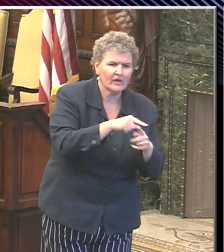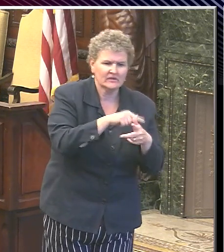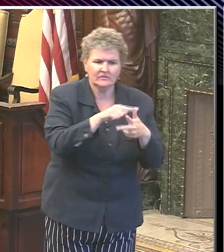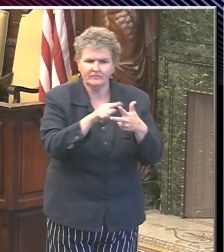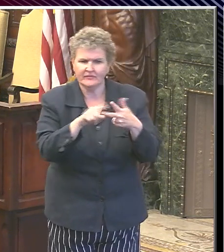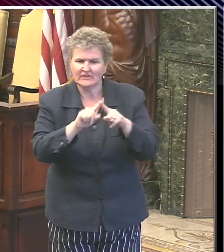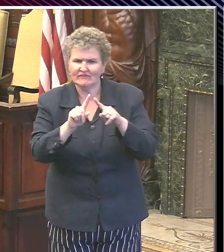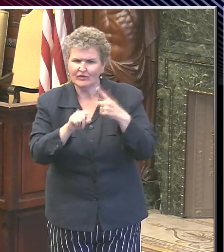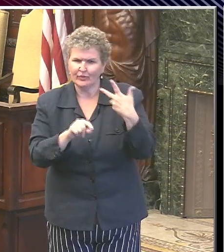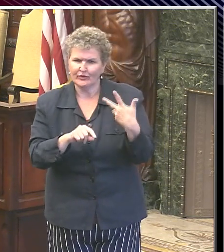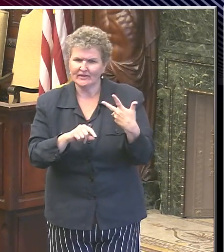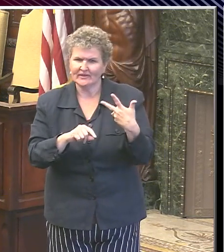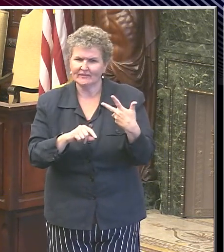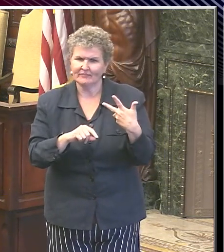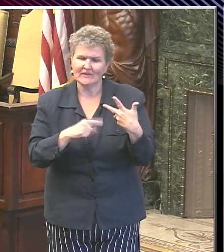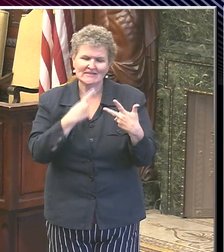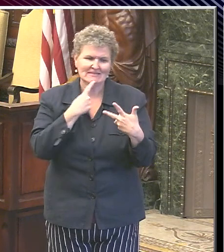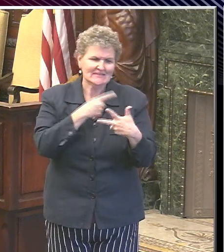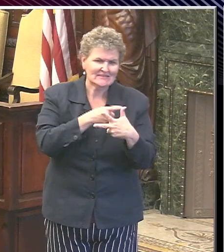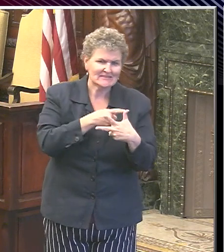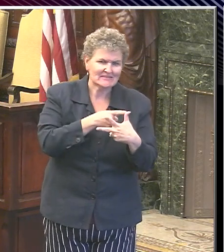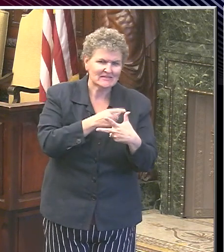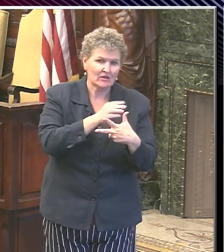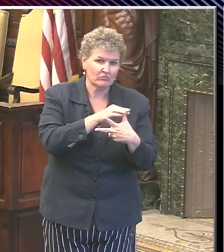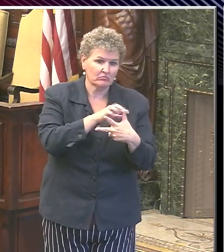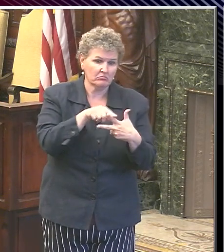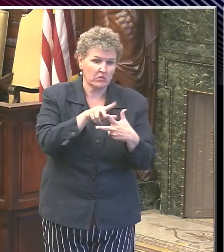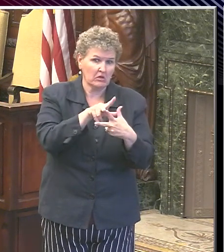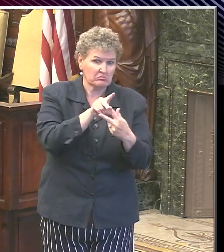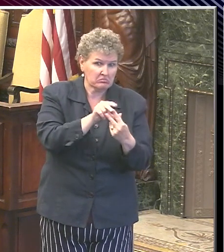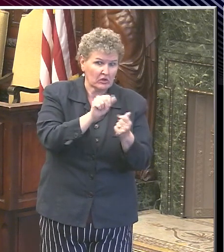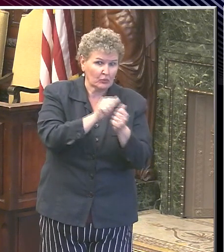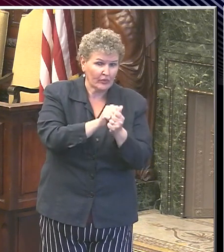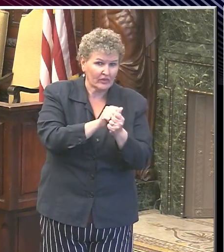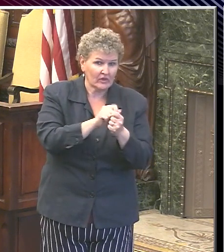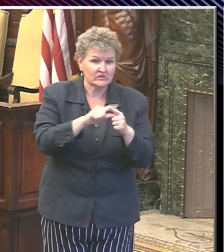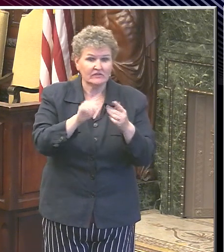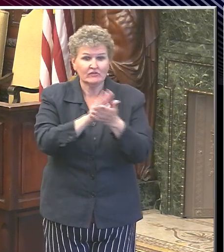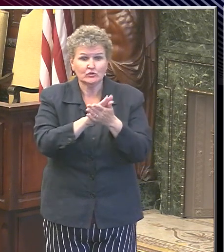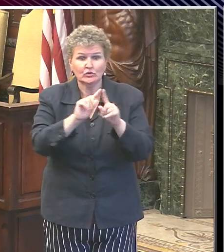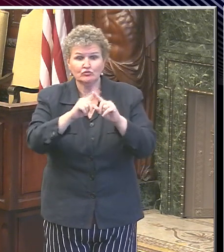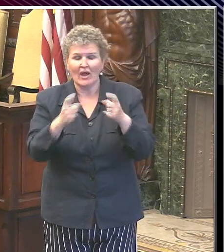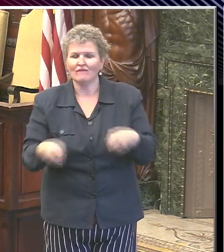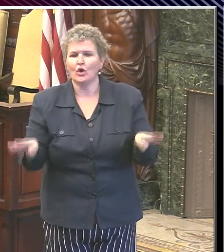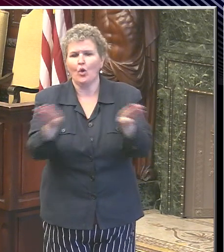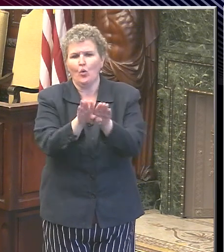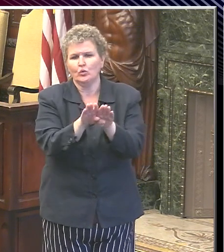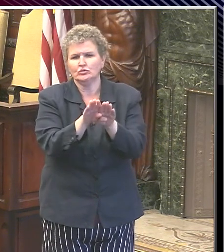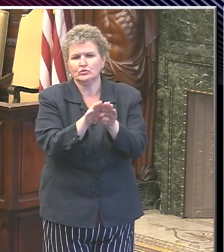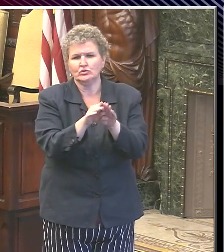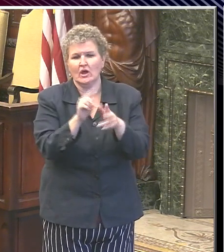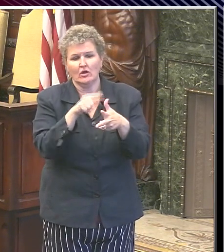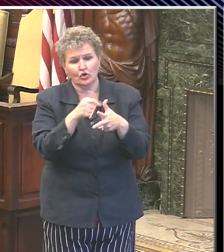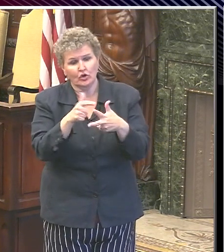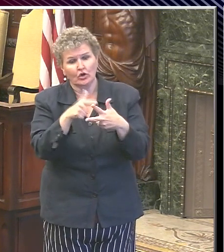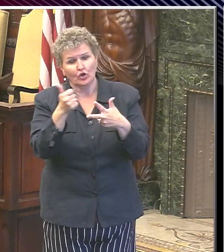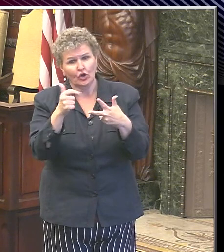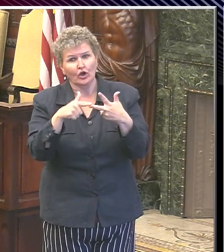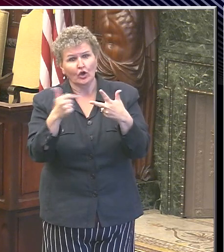the more likely we are to say that the school system really cannot stay open. If all of them are looking good, then we're more likely to say that they can stay open.